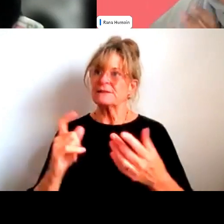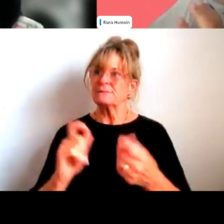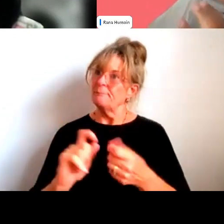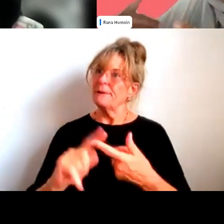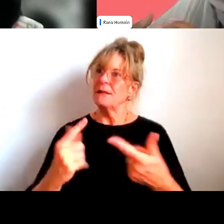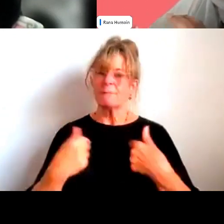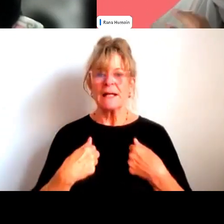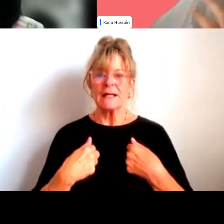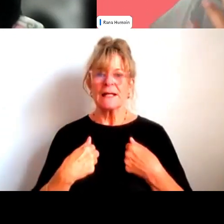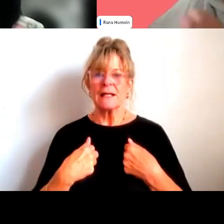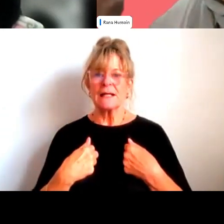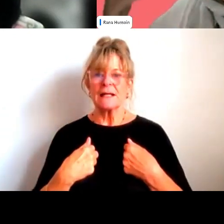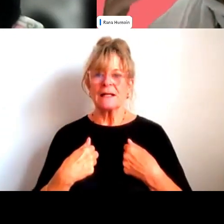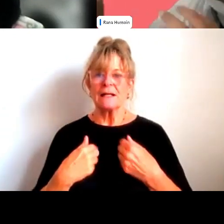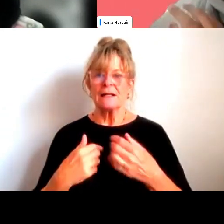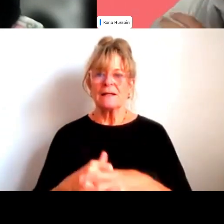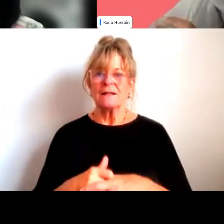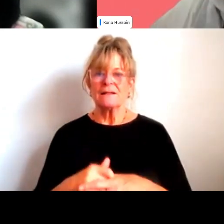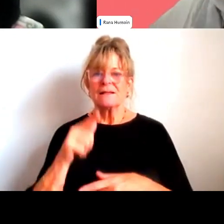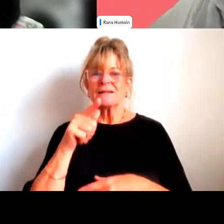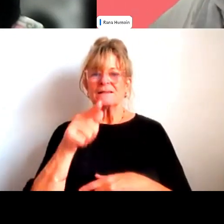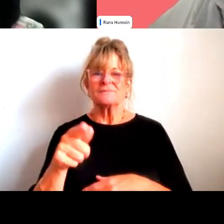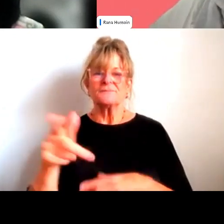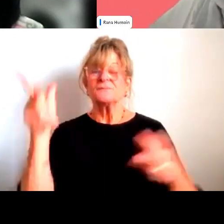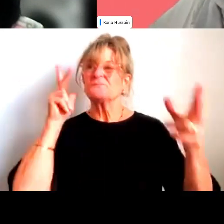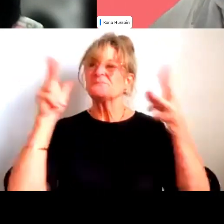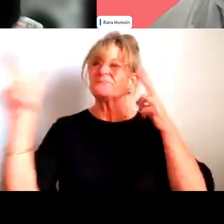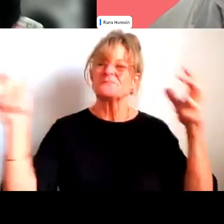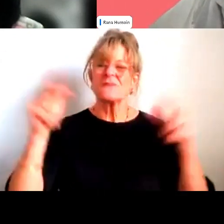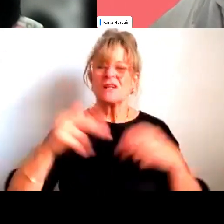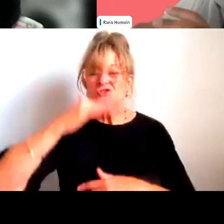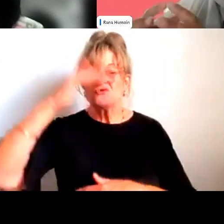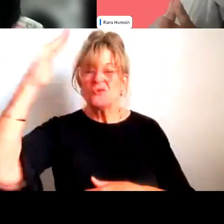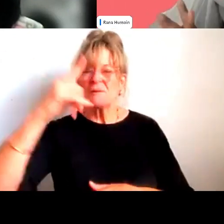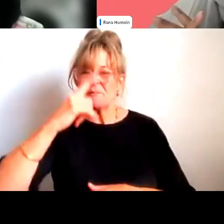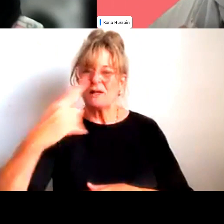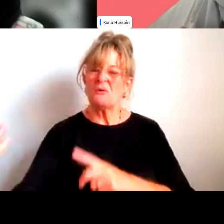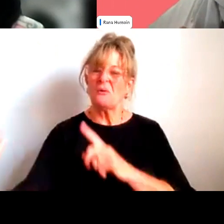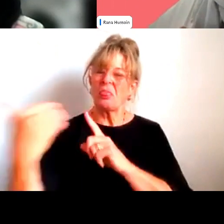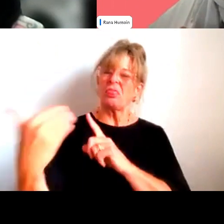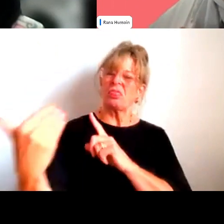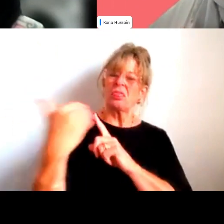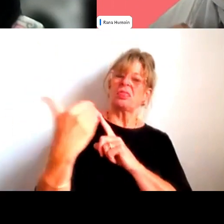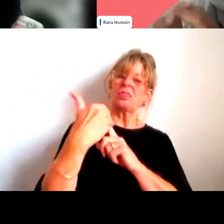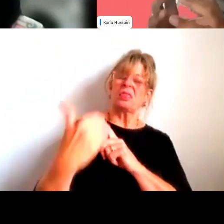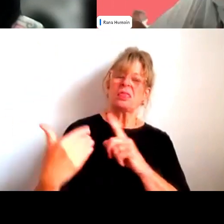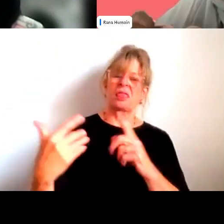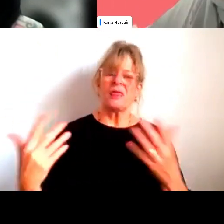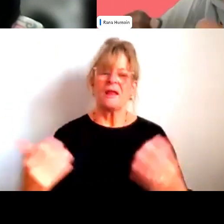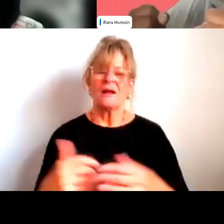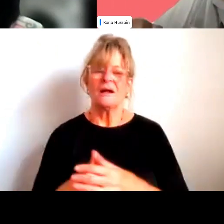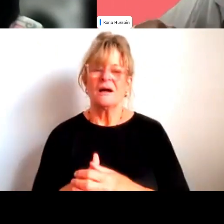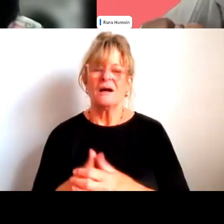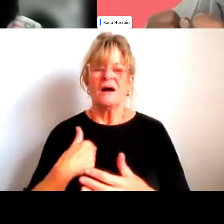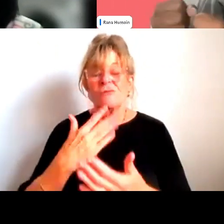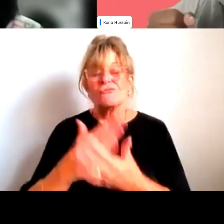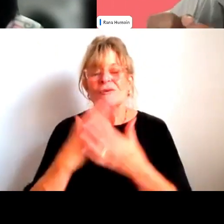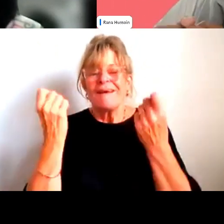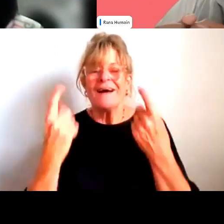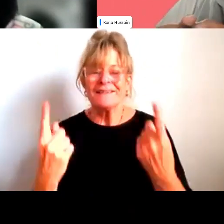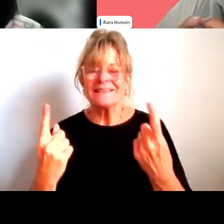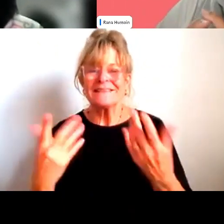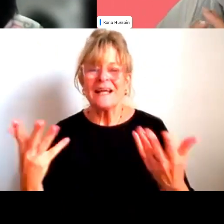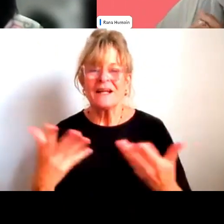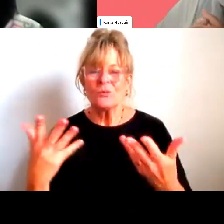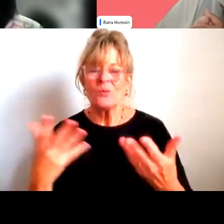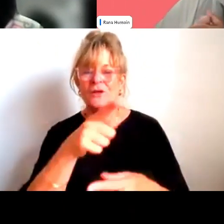was copying things from drunk punters. Um, so, you know, like I really get where that question